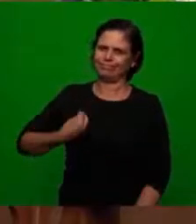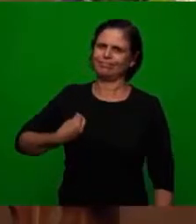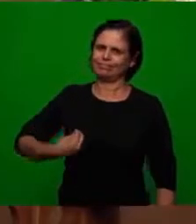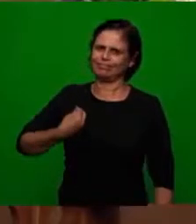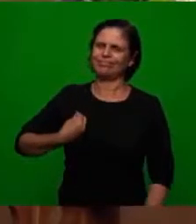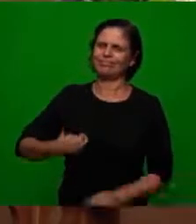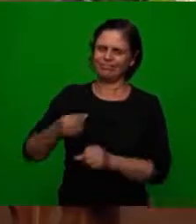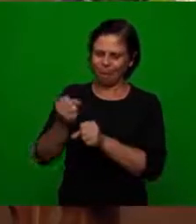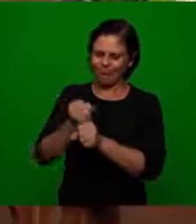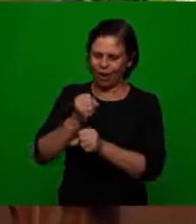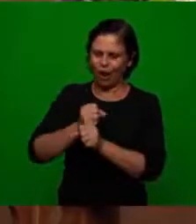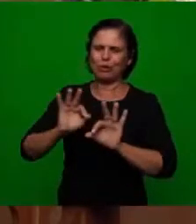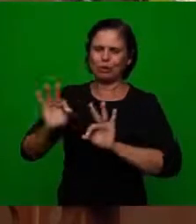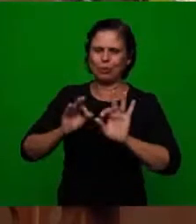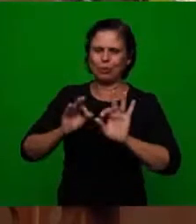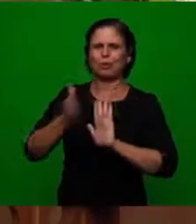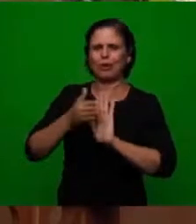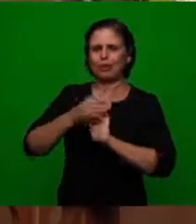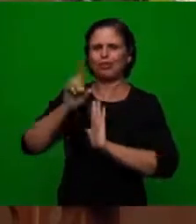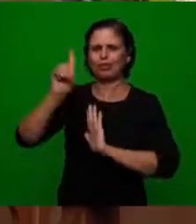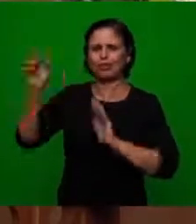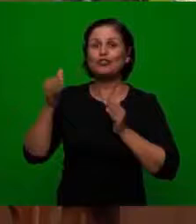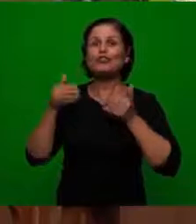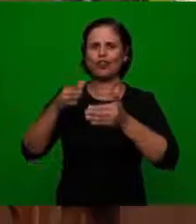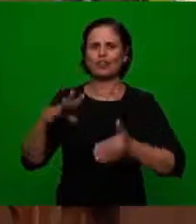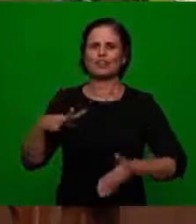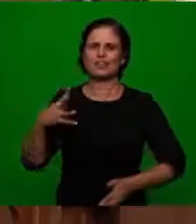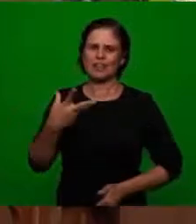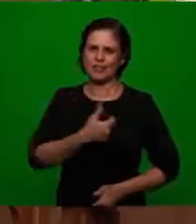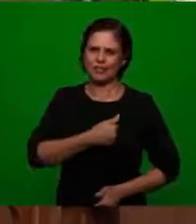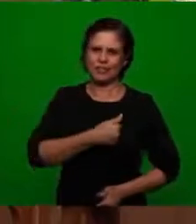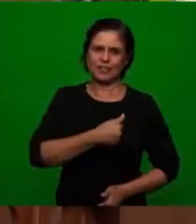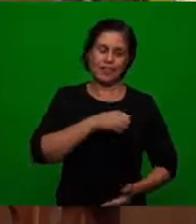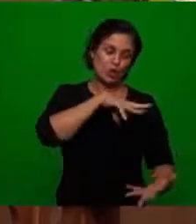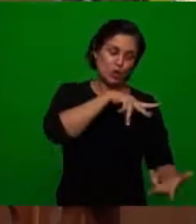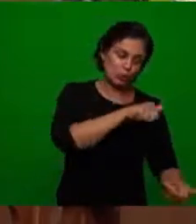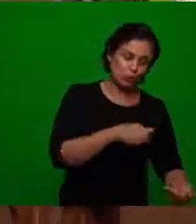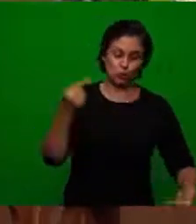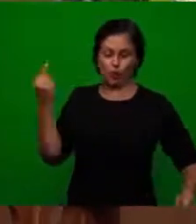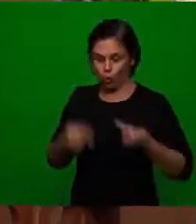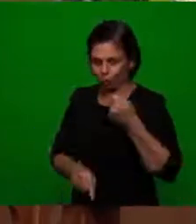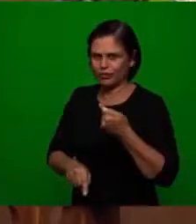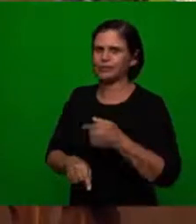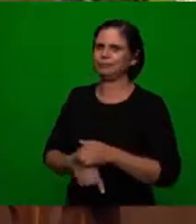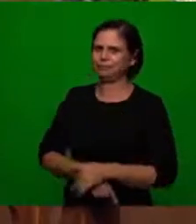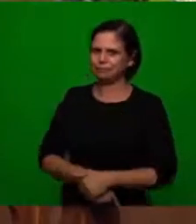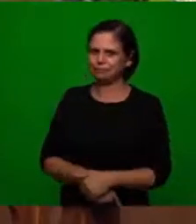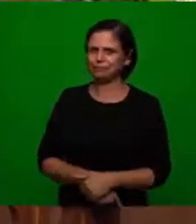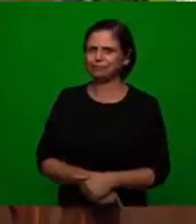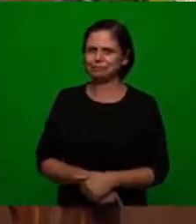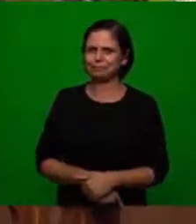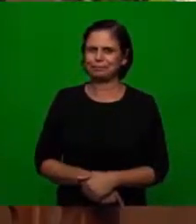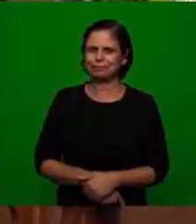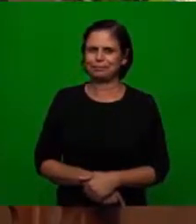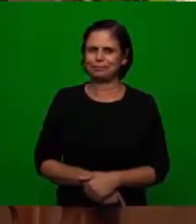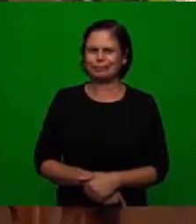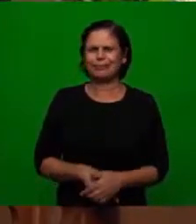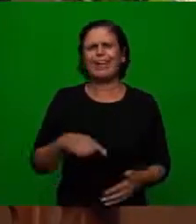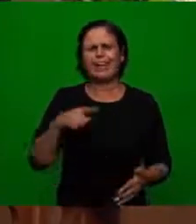existence of the work and of the project of God for salvation that the world opposed to